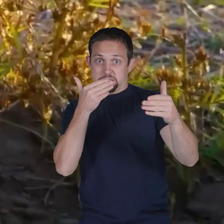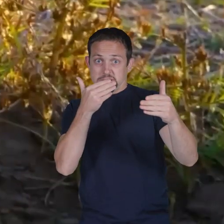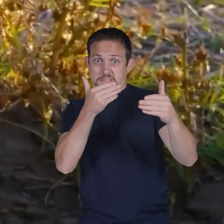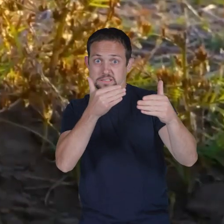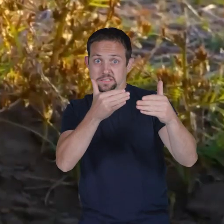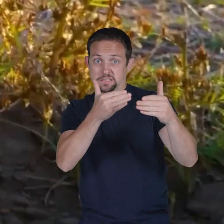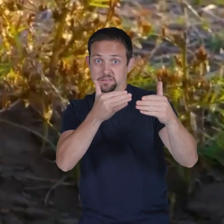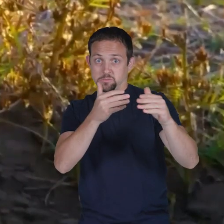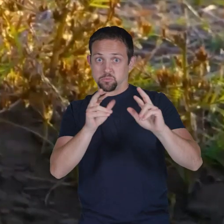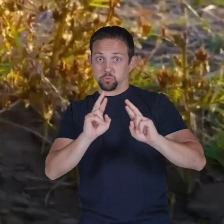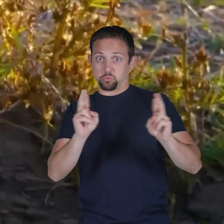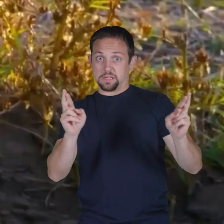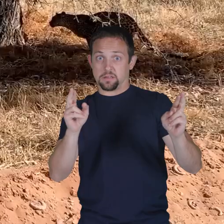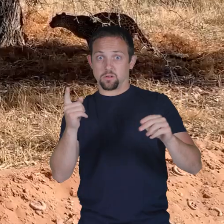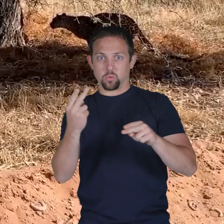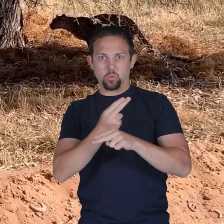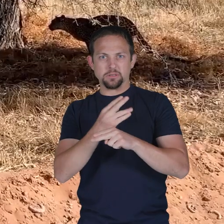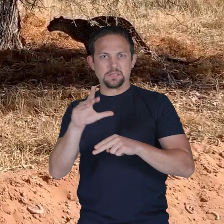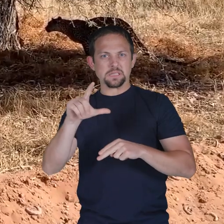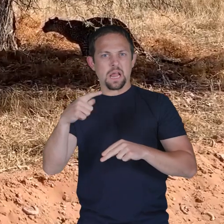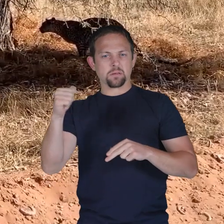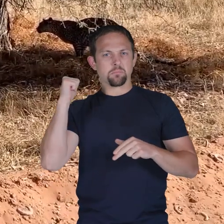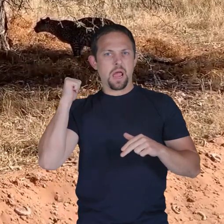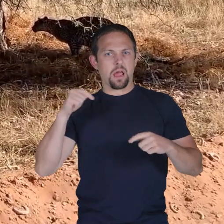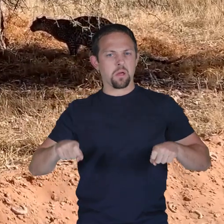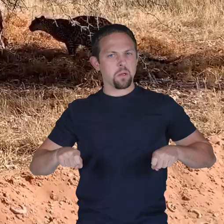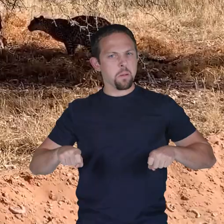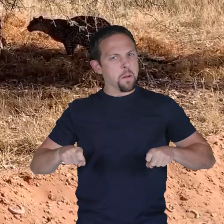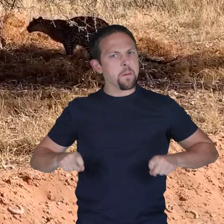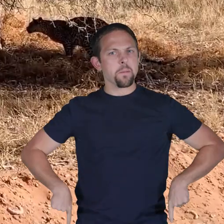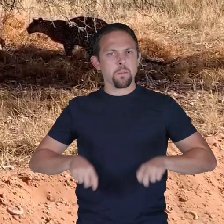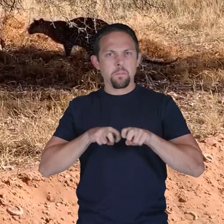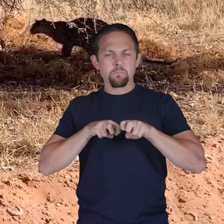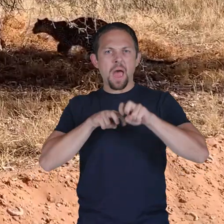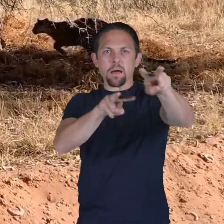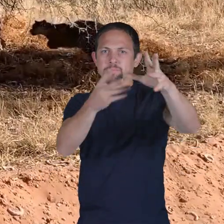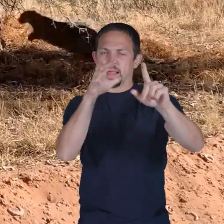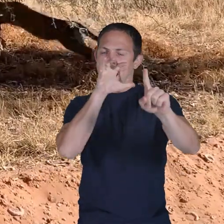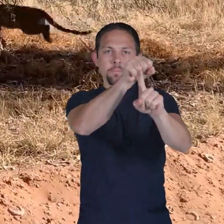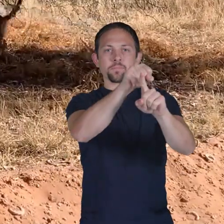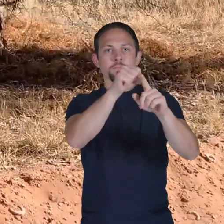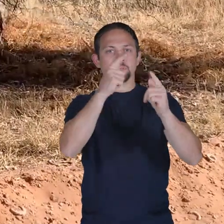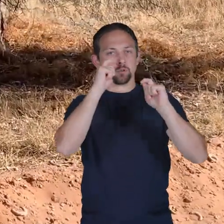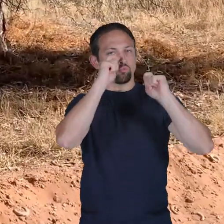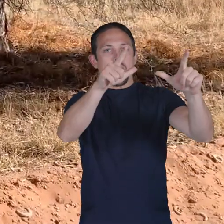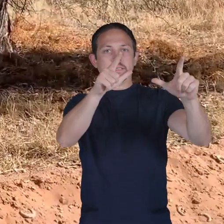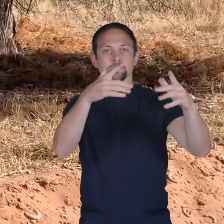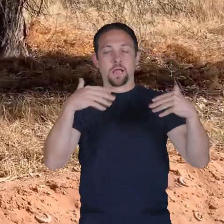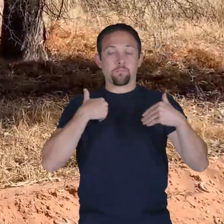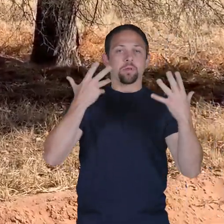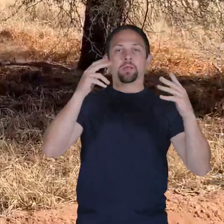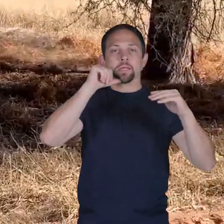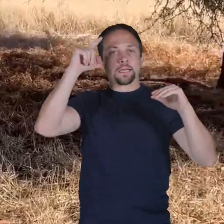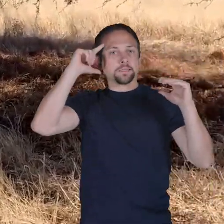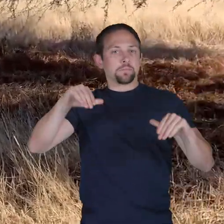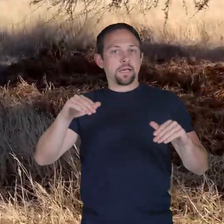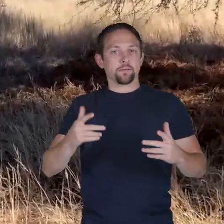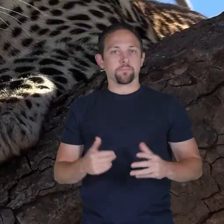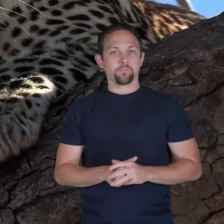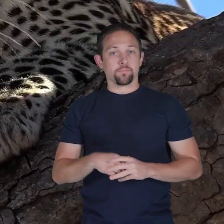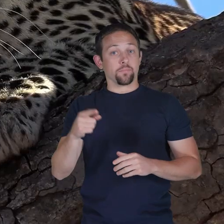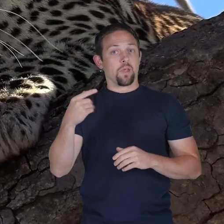when they are close enough they use their powerful back legs to pounce on the animal in a surprise attack